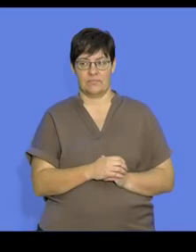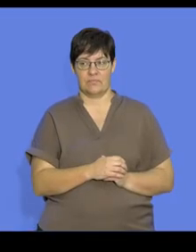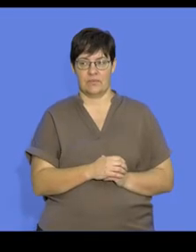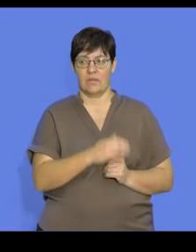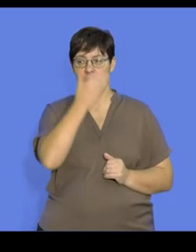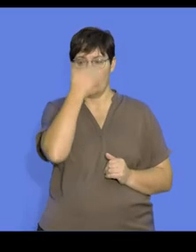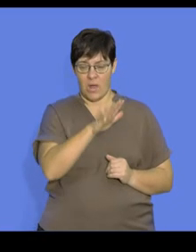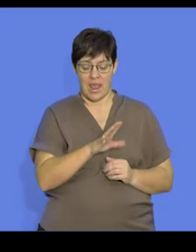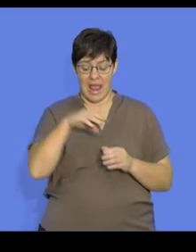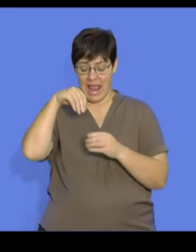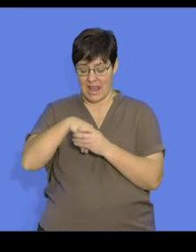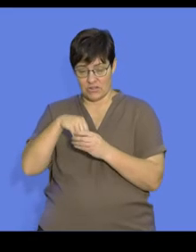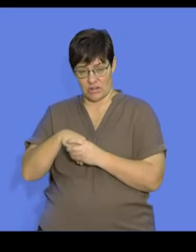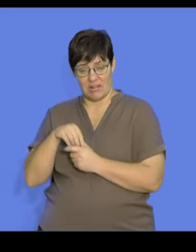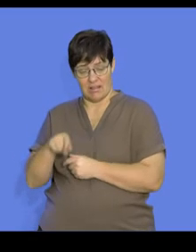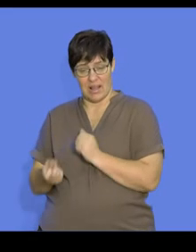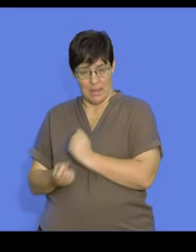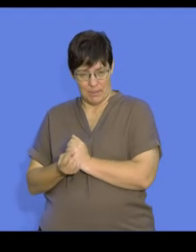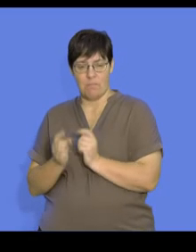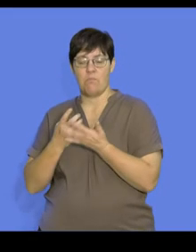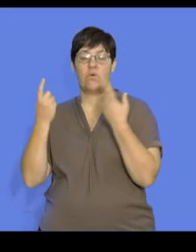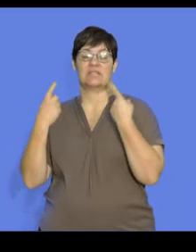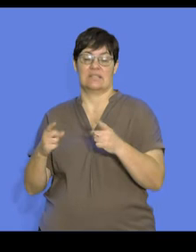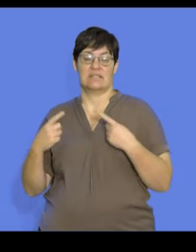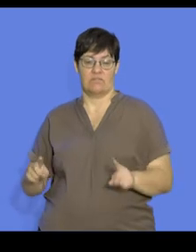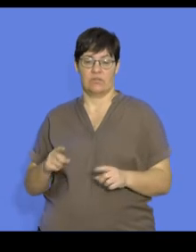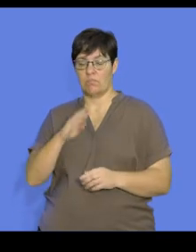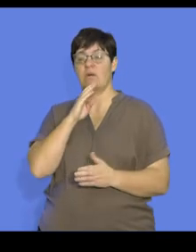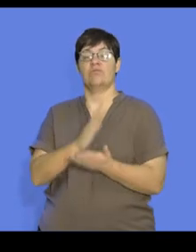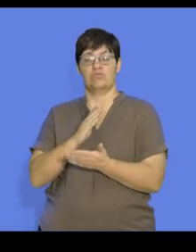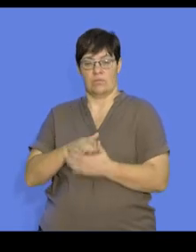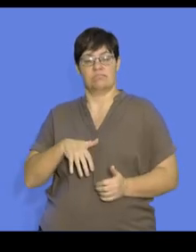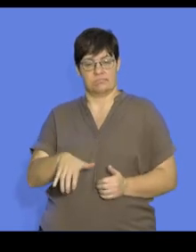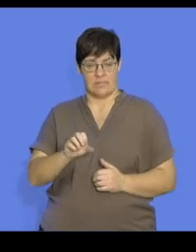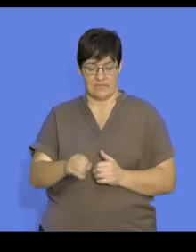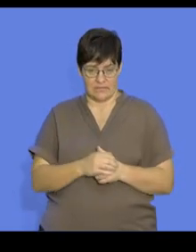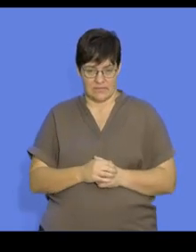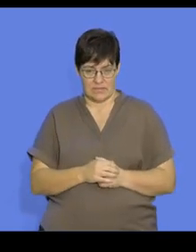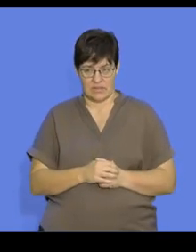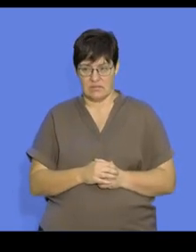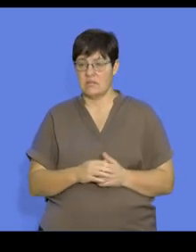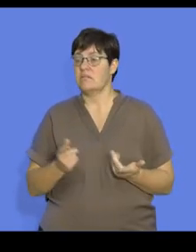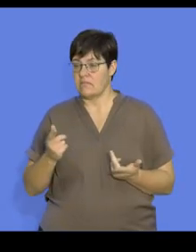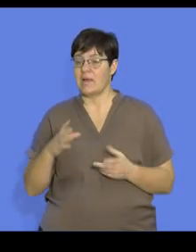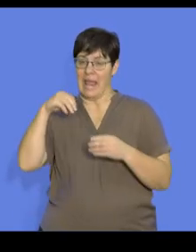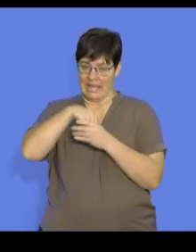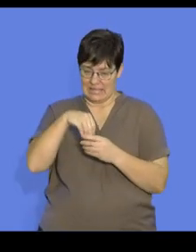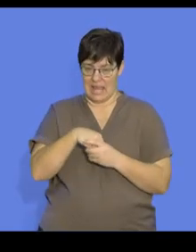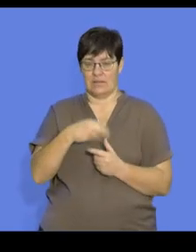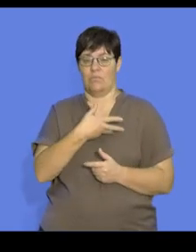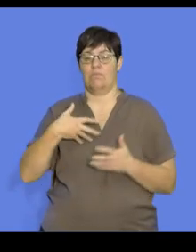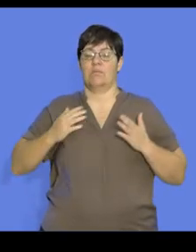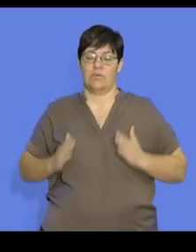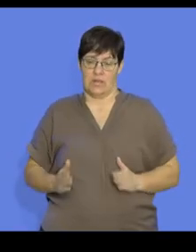We know that internal fertilisation is a much more successful technique to ensure fertilisation. This occurs inside the